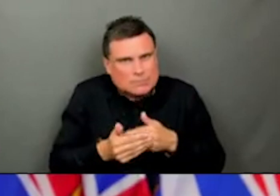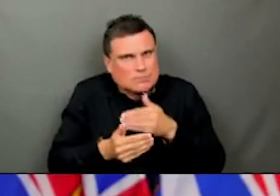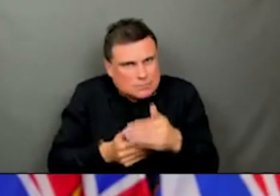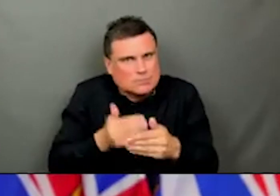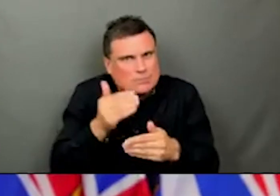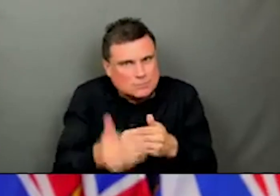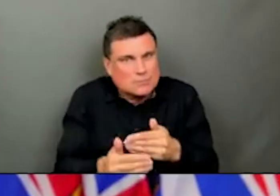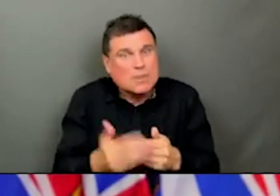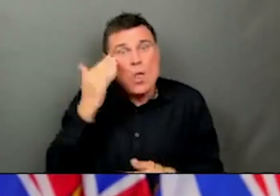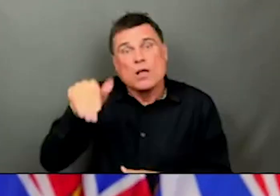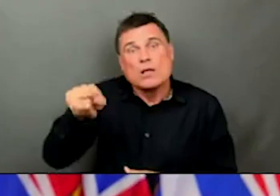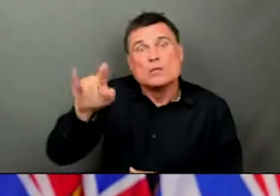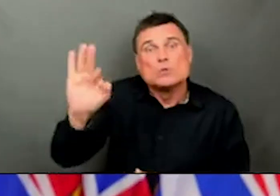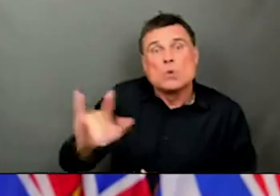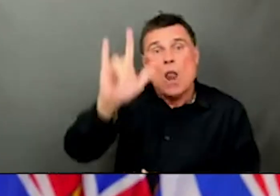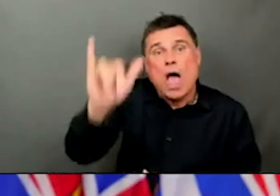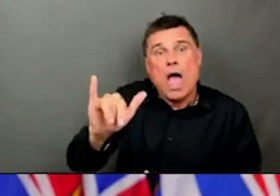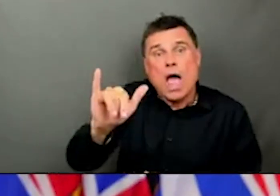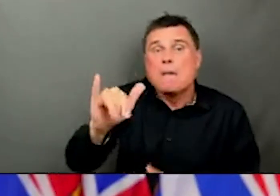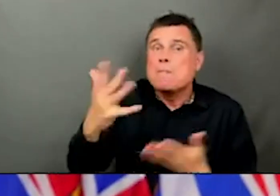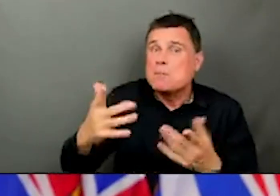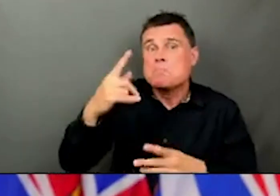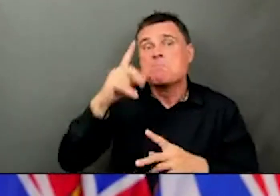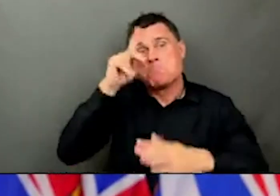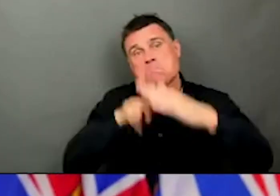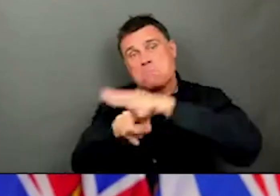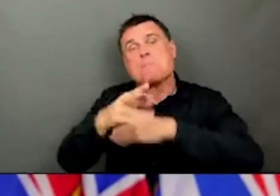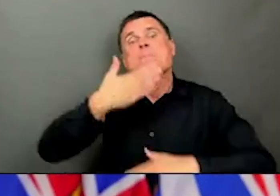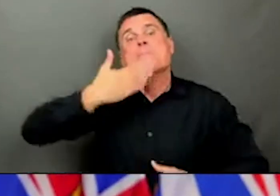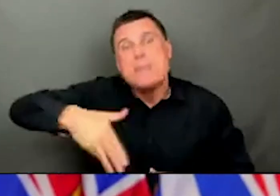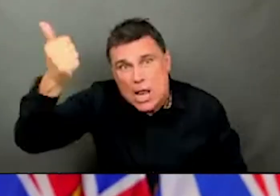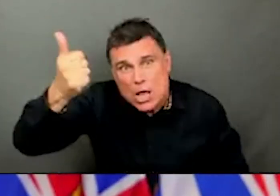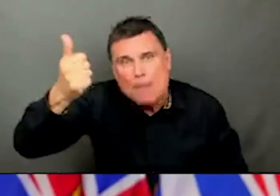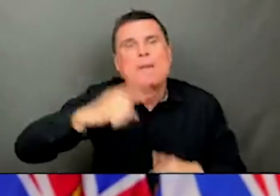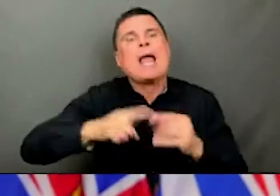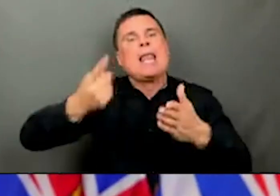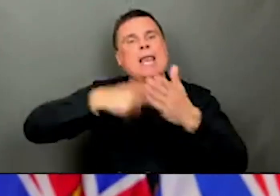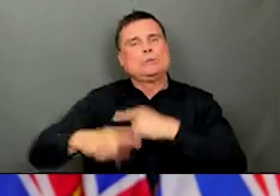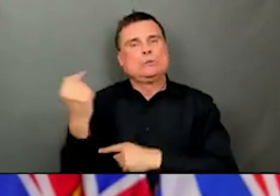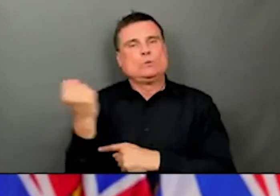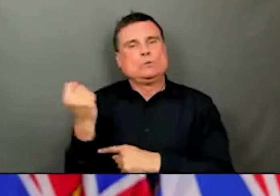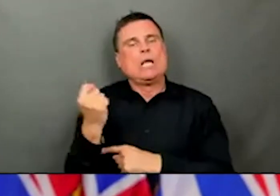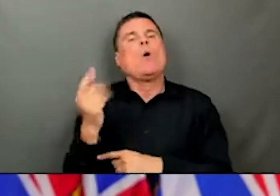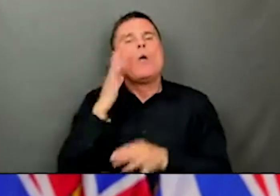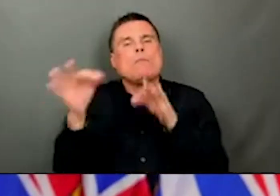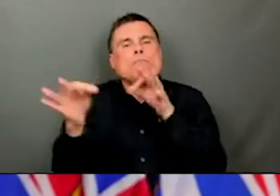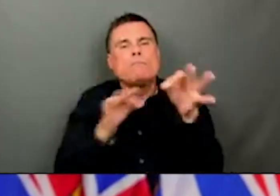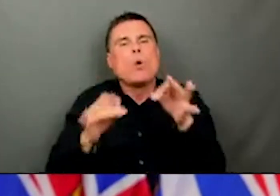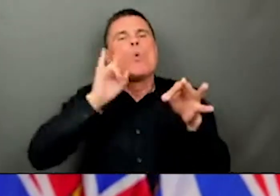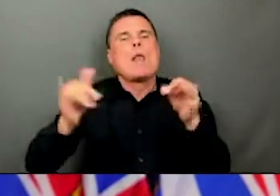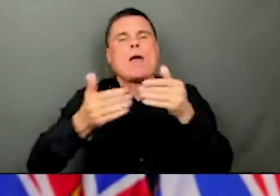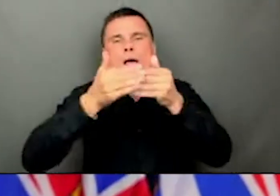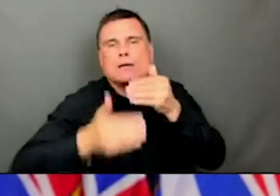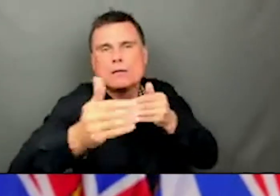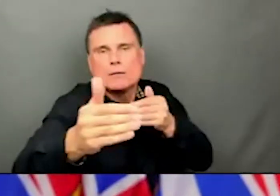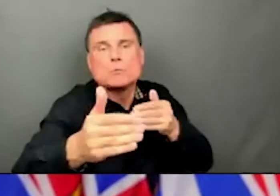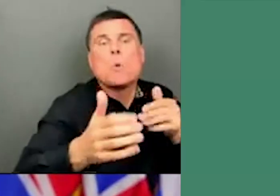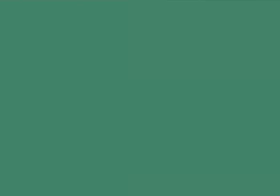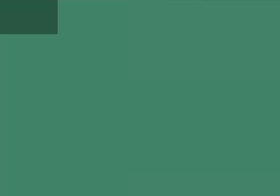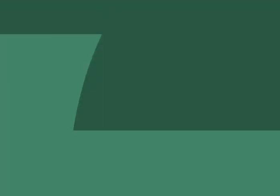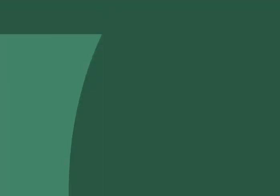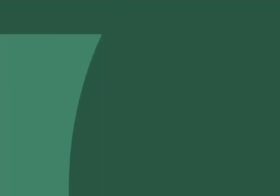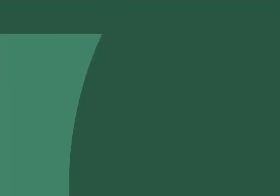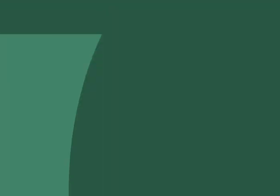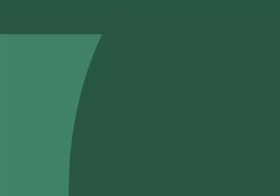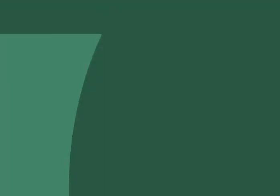But on Tuesday we'll lay out that road map and I think it'll be positively received by the vast majority of British Columbians and I'm confident that they can wait a few more